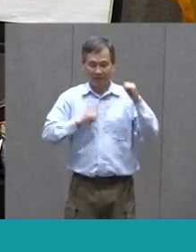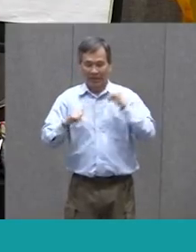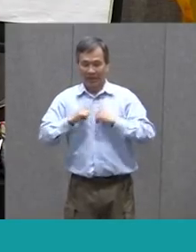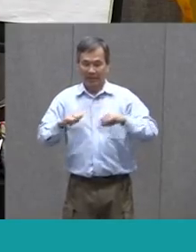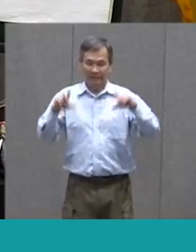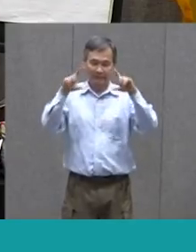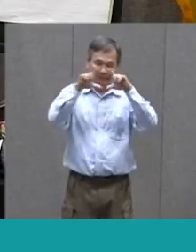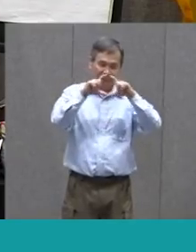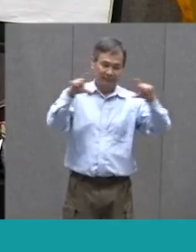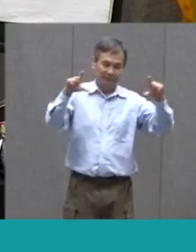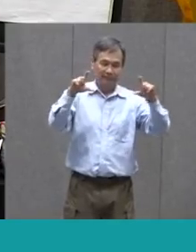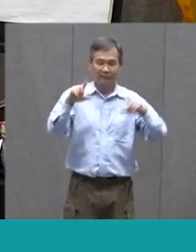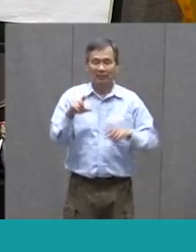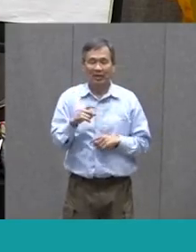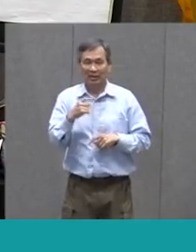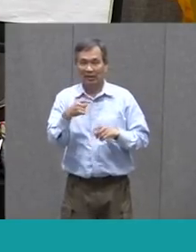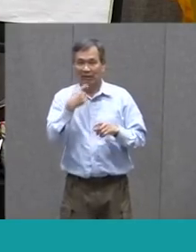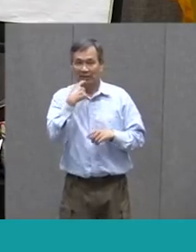And